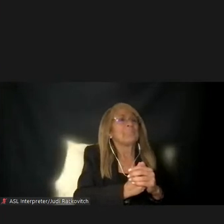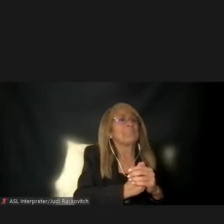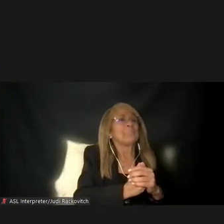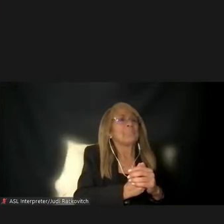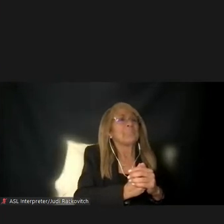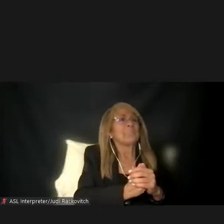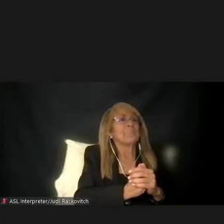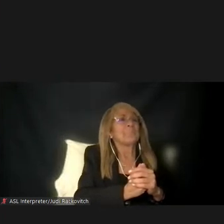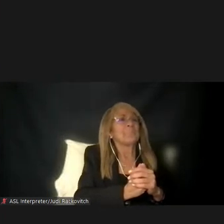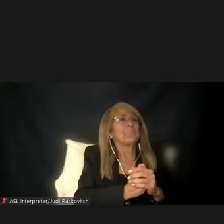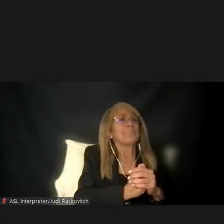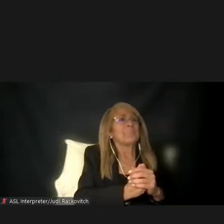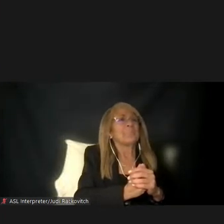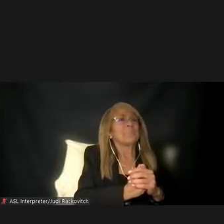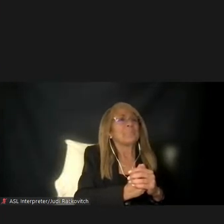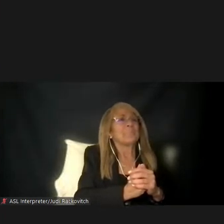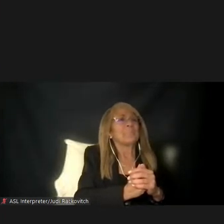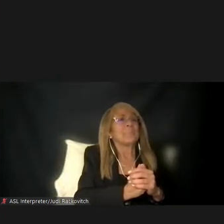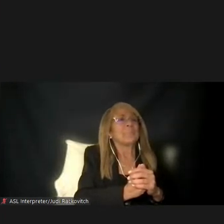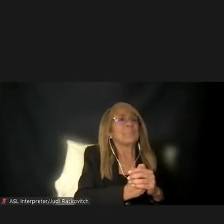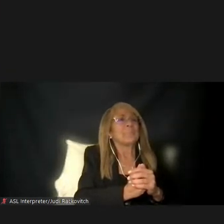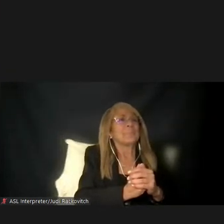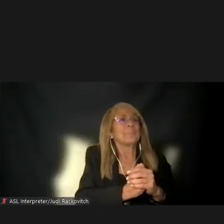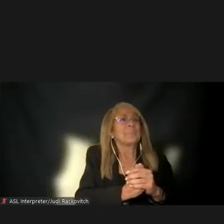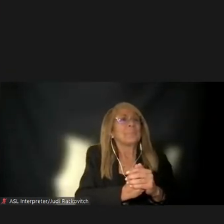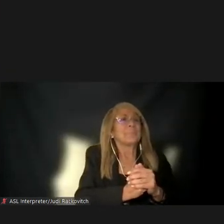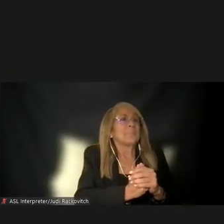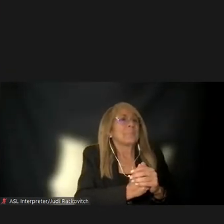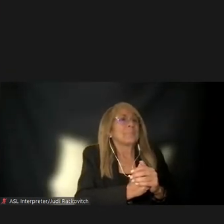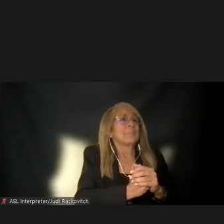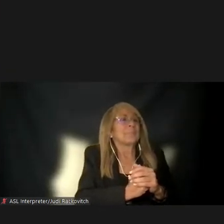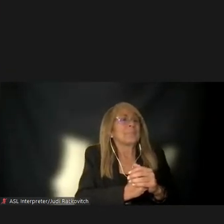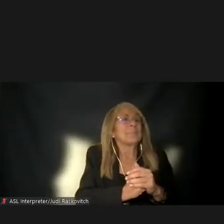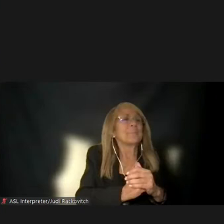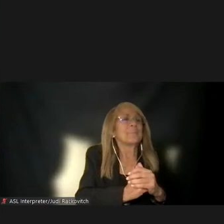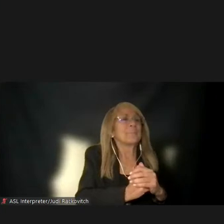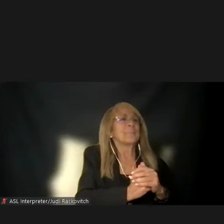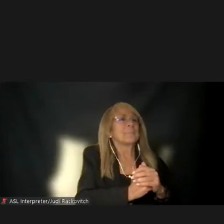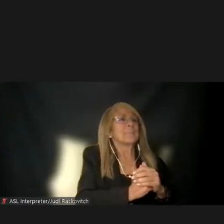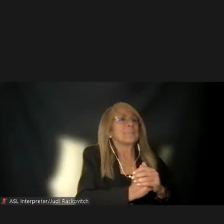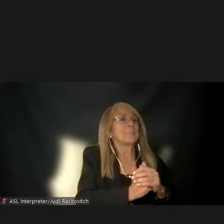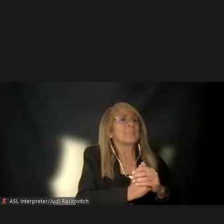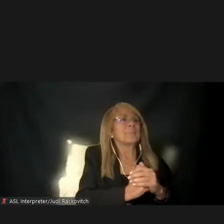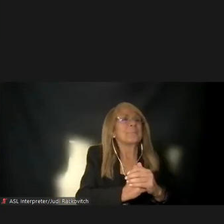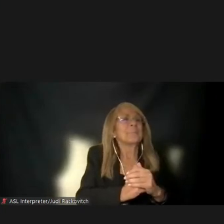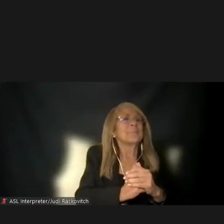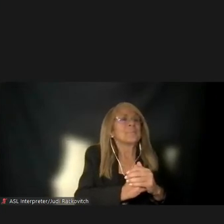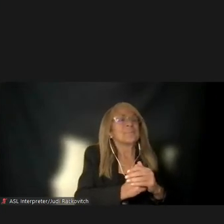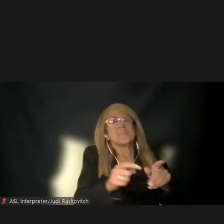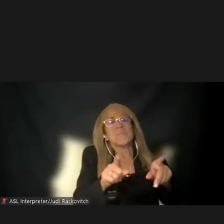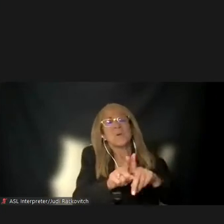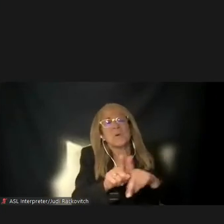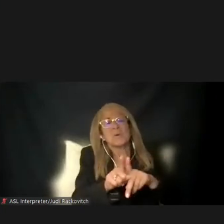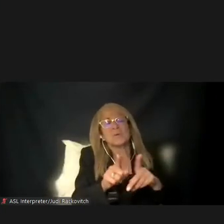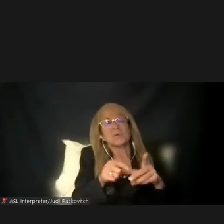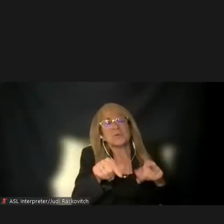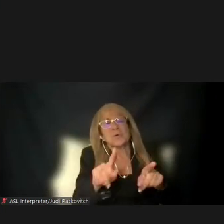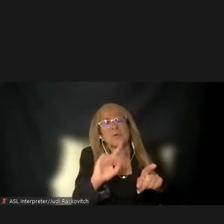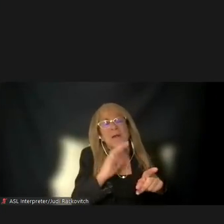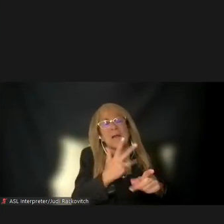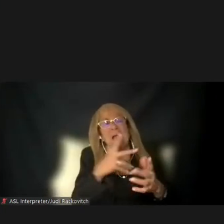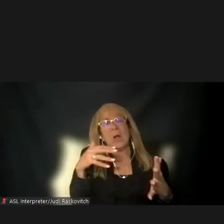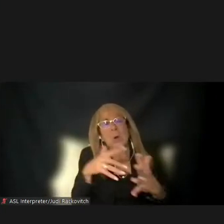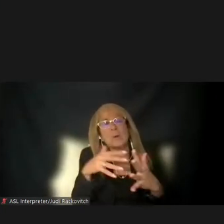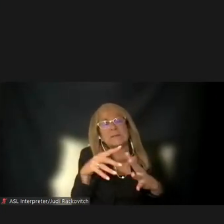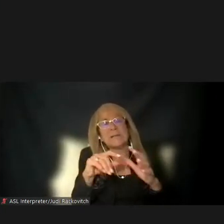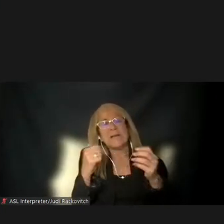This map shows the distribution in large concentrations of environmental justice populations throughout our study area. New York City